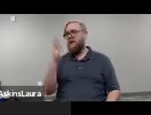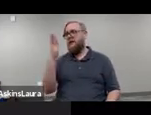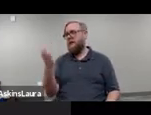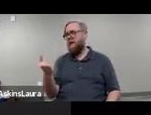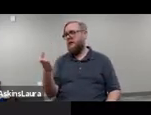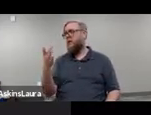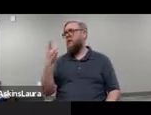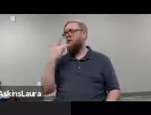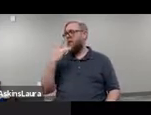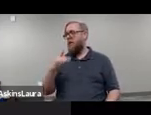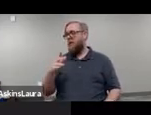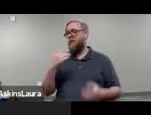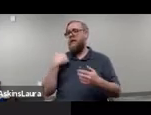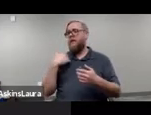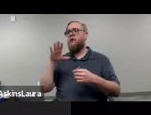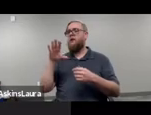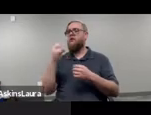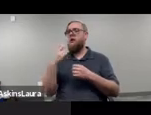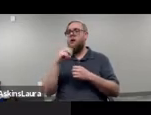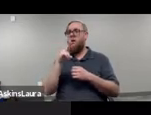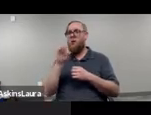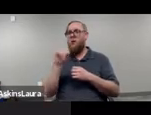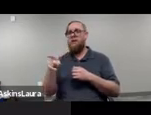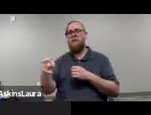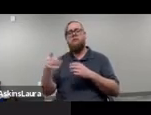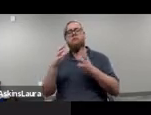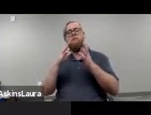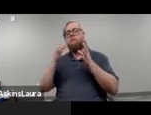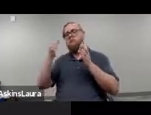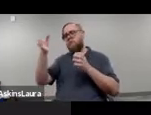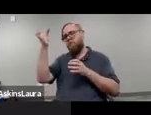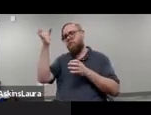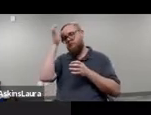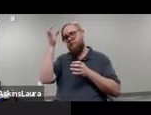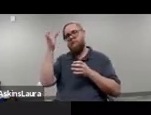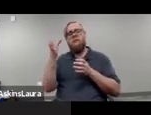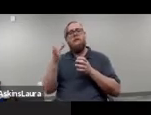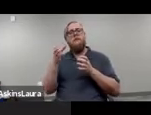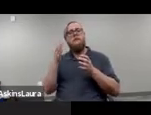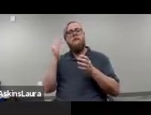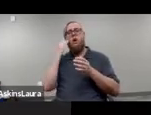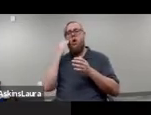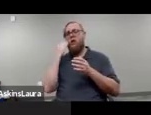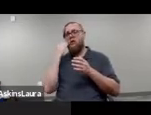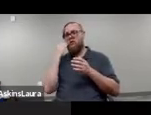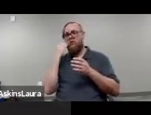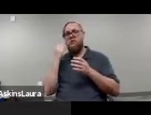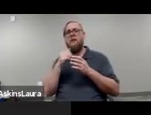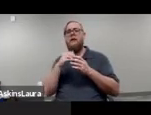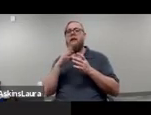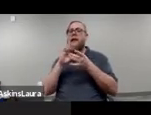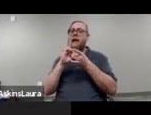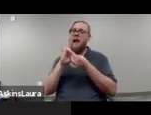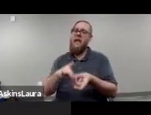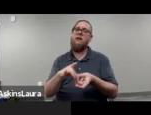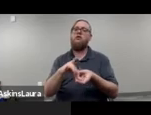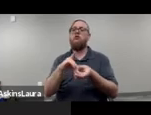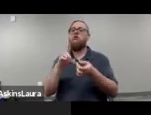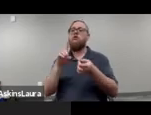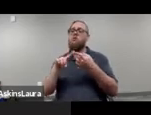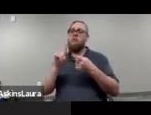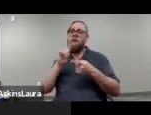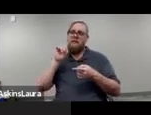all the panelists we have here today. Sherry has a wealth and she's just a wealth of knowledge and connection to